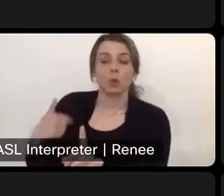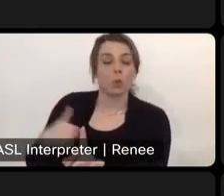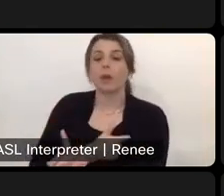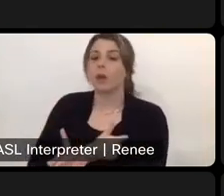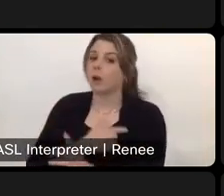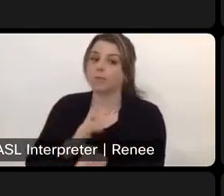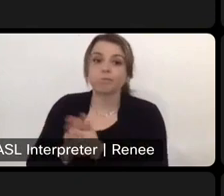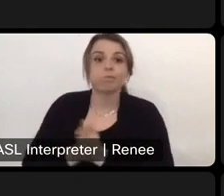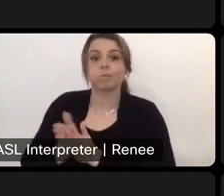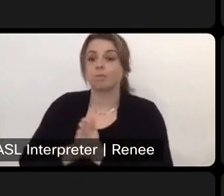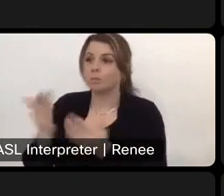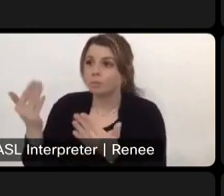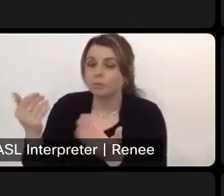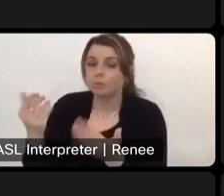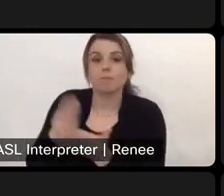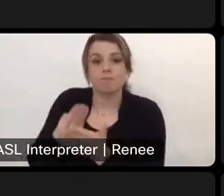out additional financial support.